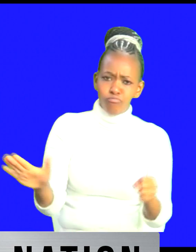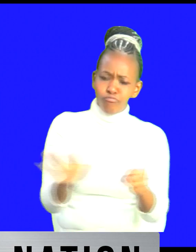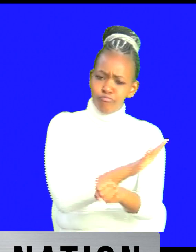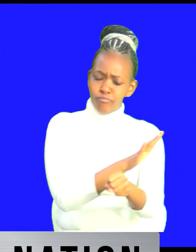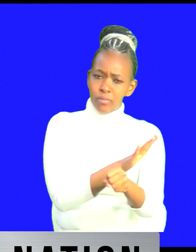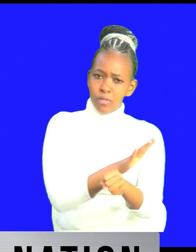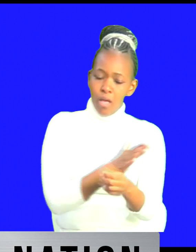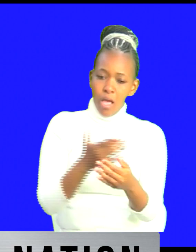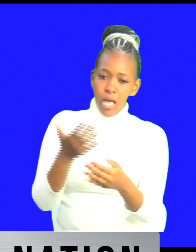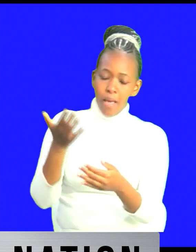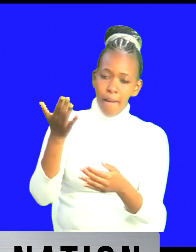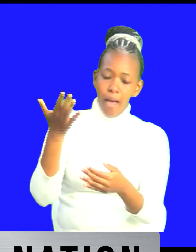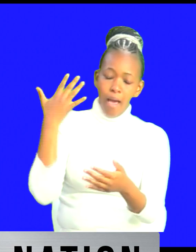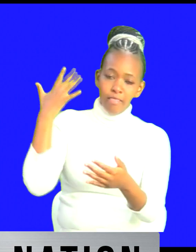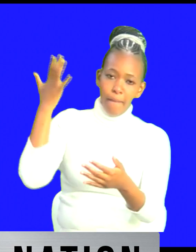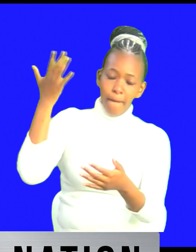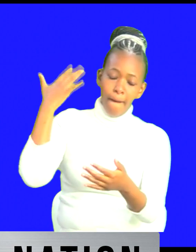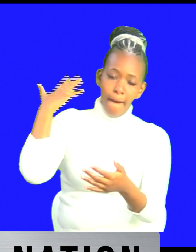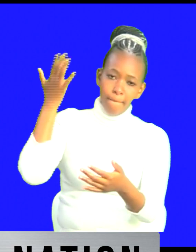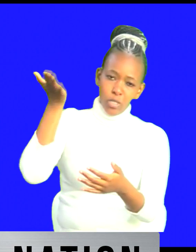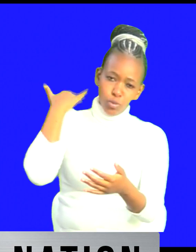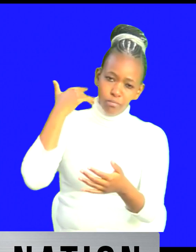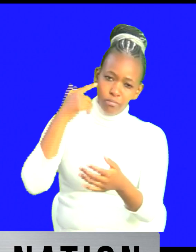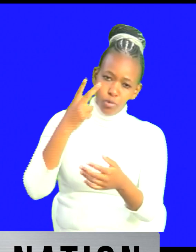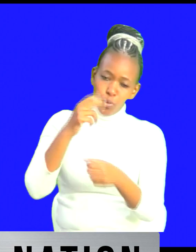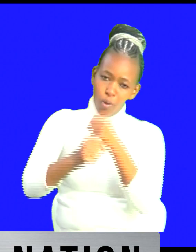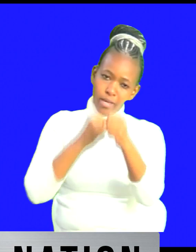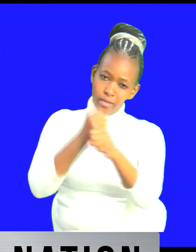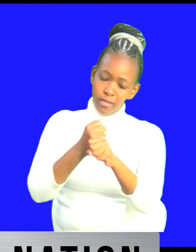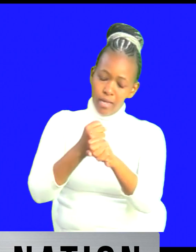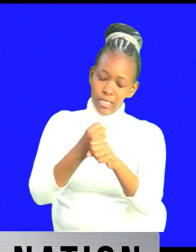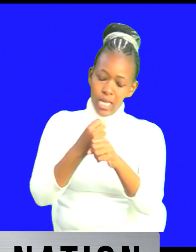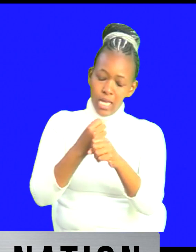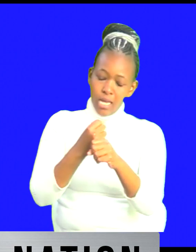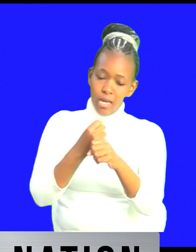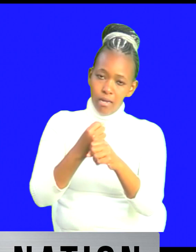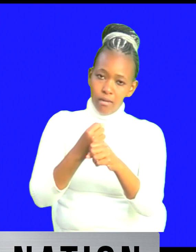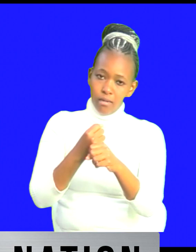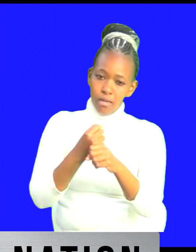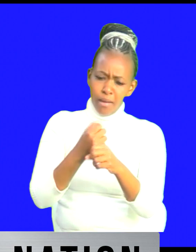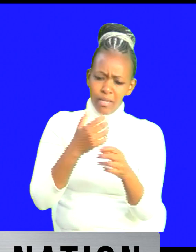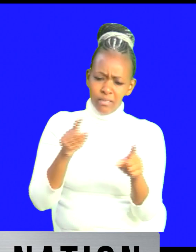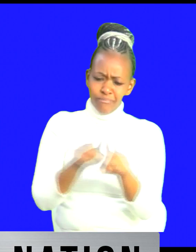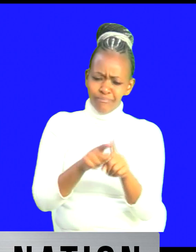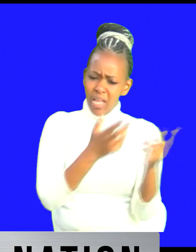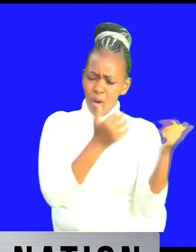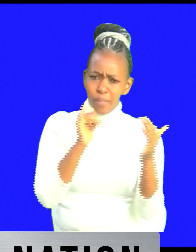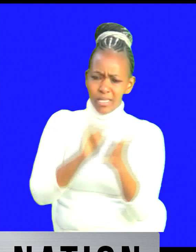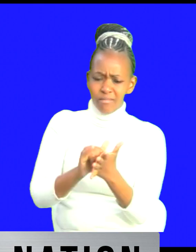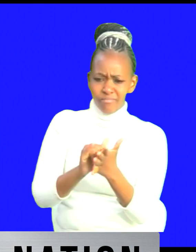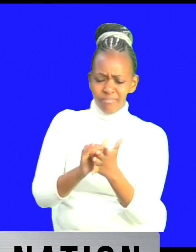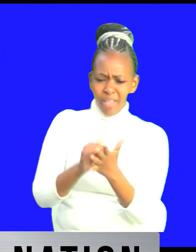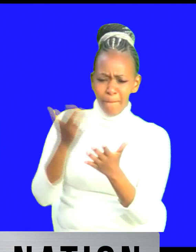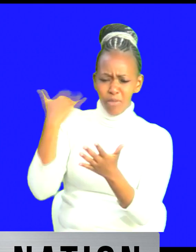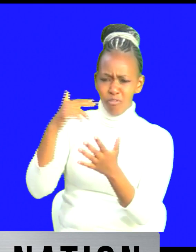think the last two years now we've we've had the editions and kenyans are supporting uh i'm really hoping to look at uh there used to be time